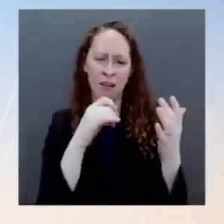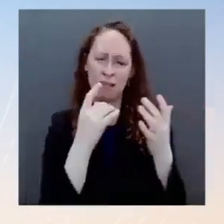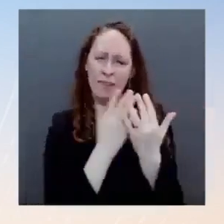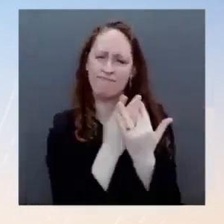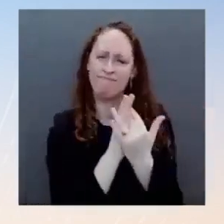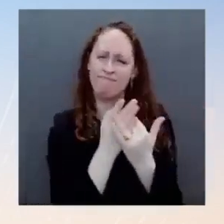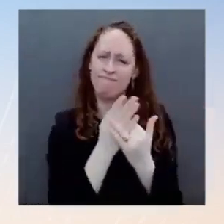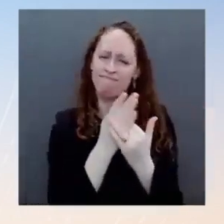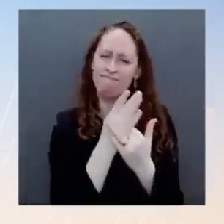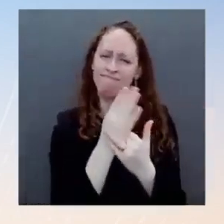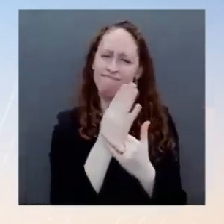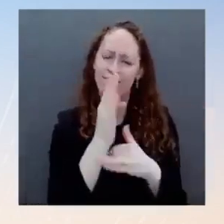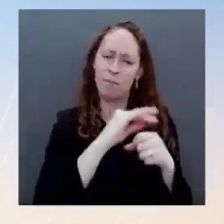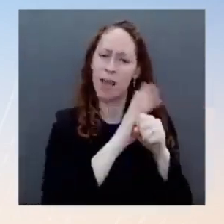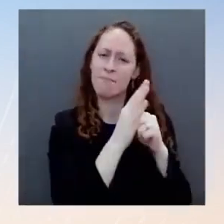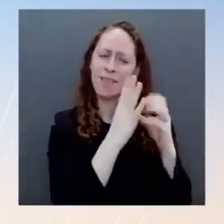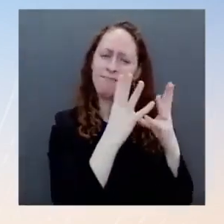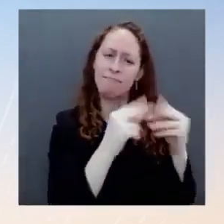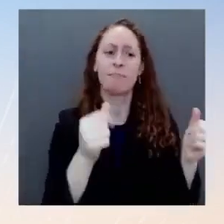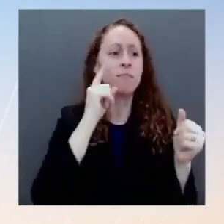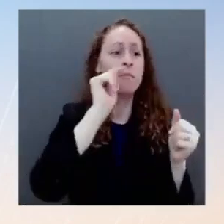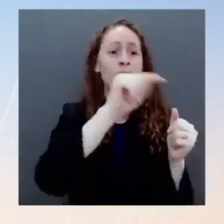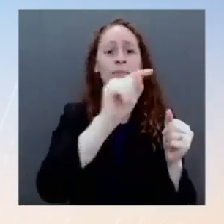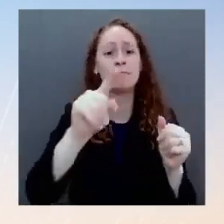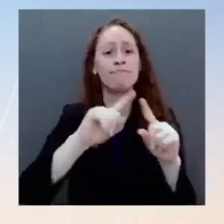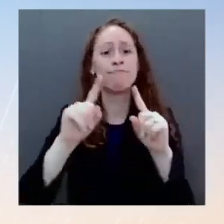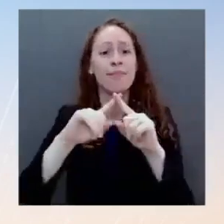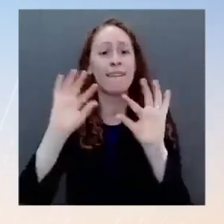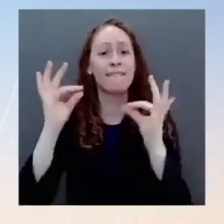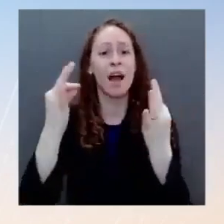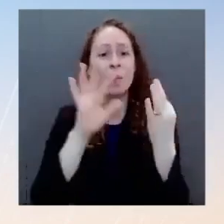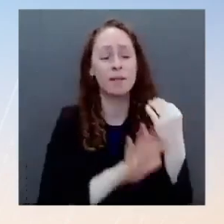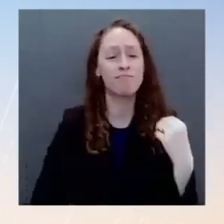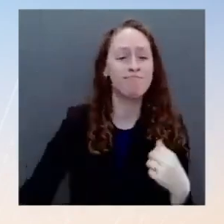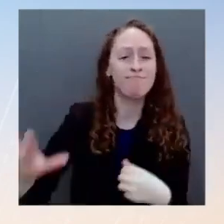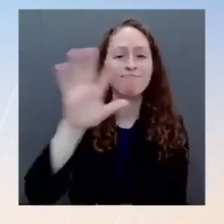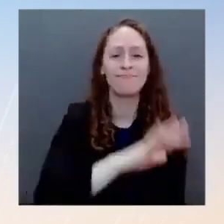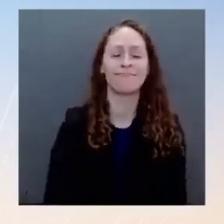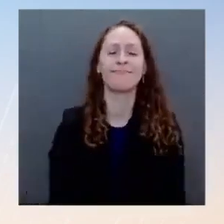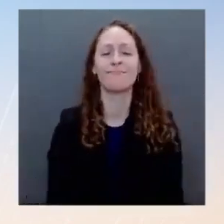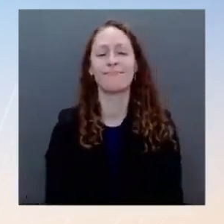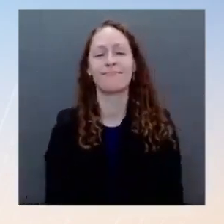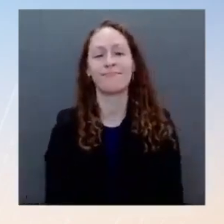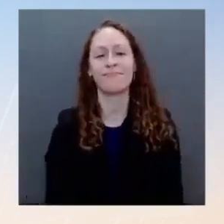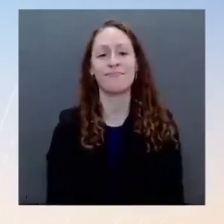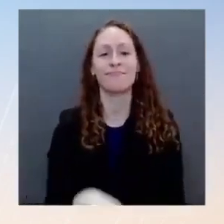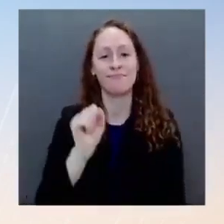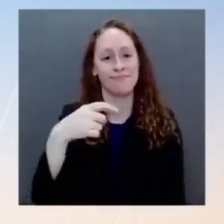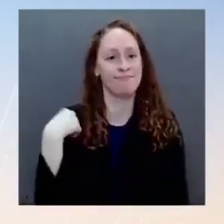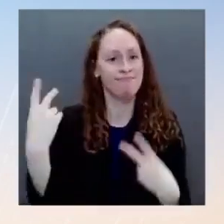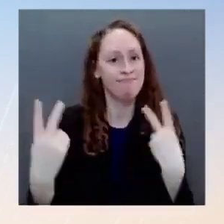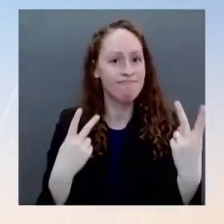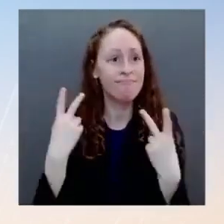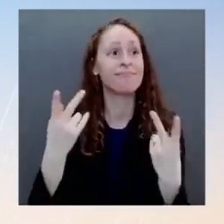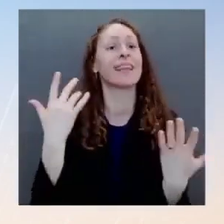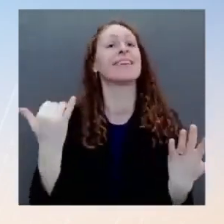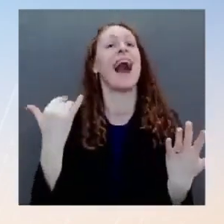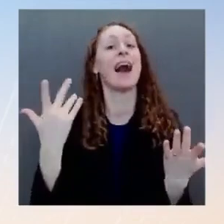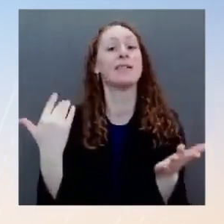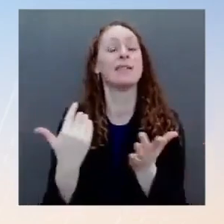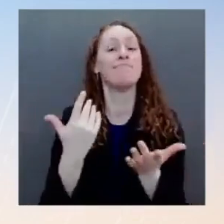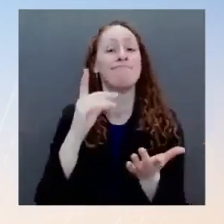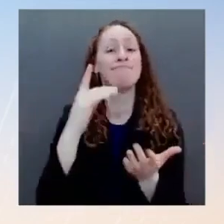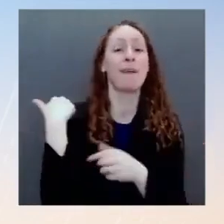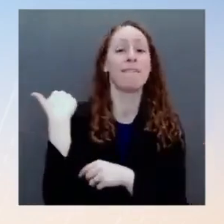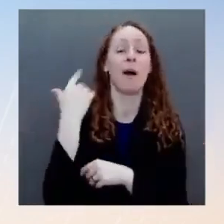changed through the Delta variant and now the Omicron variant, but our commitment and the commitment of the entire family — federal family has